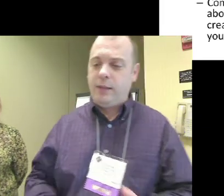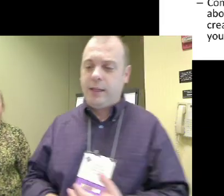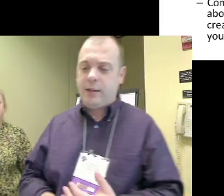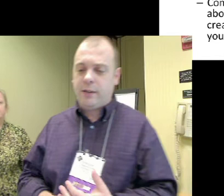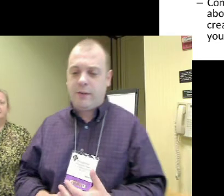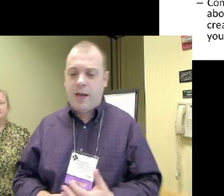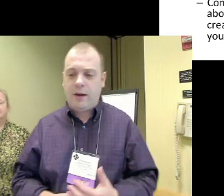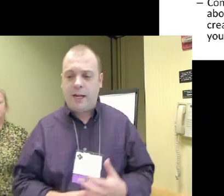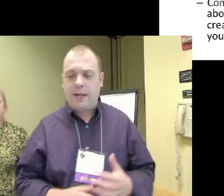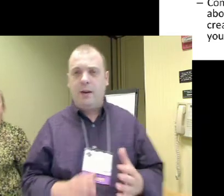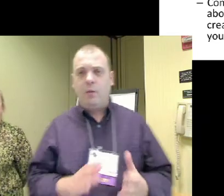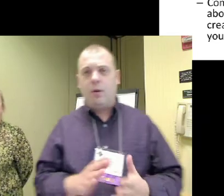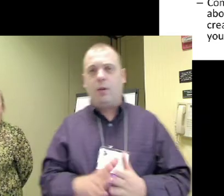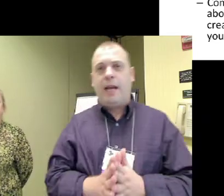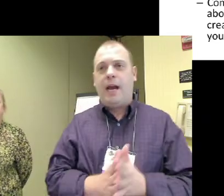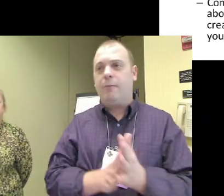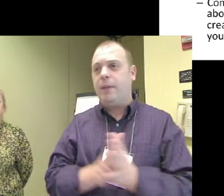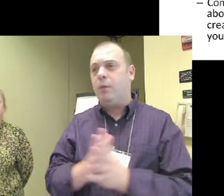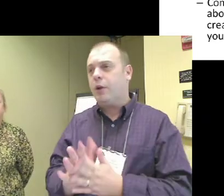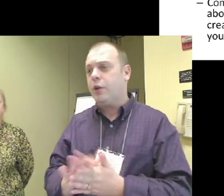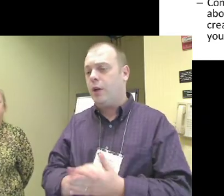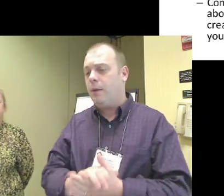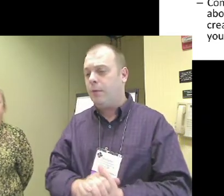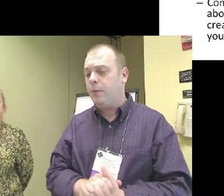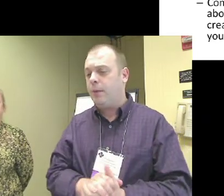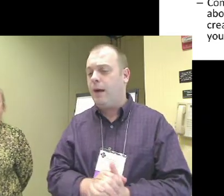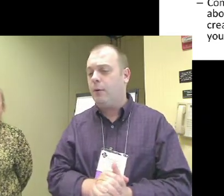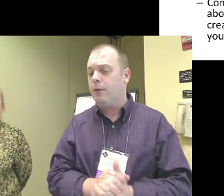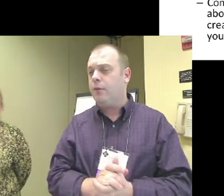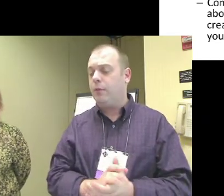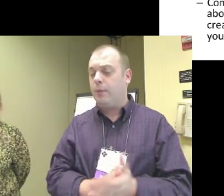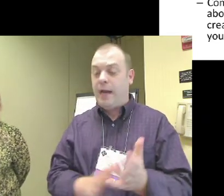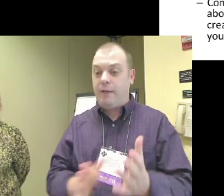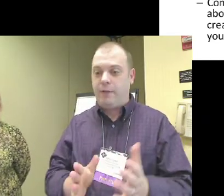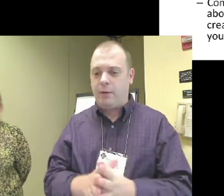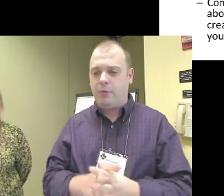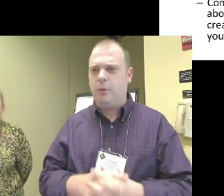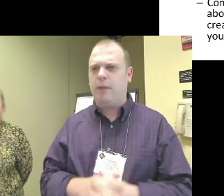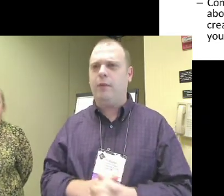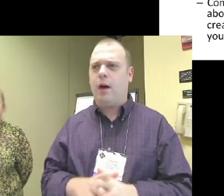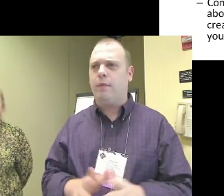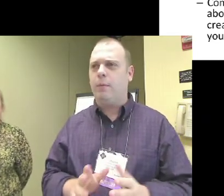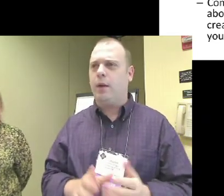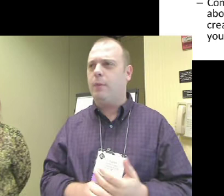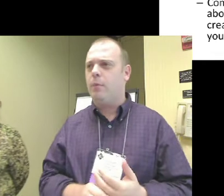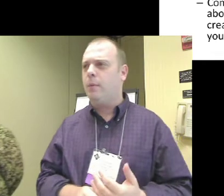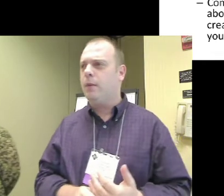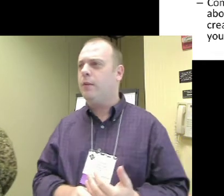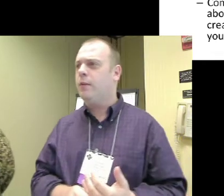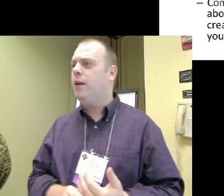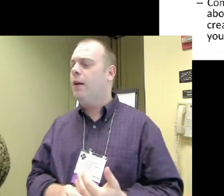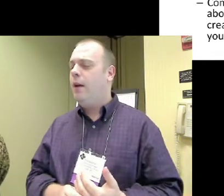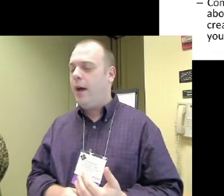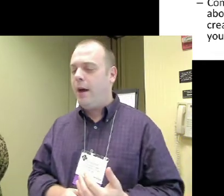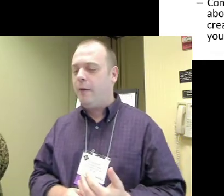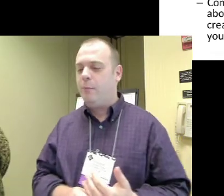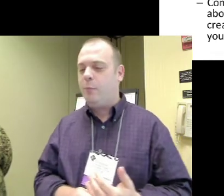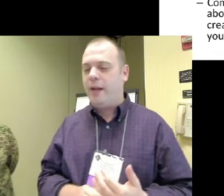That will lead into Saturday where we have a big workshop for three hours or three and a half hours. We'll give you a coffee break, we promise.